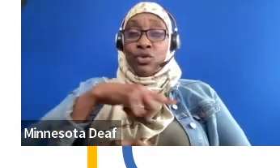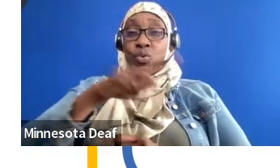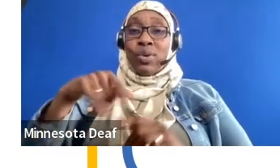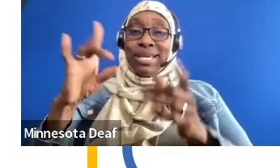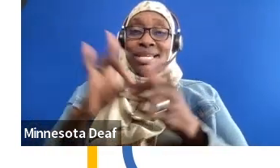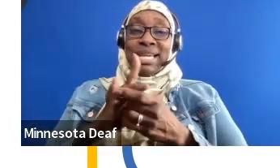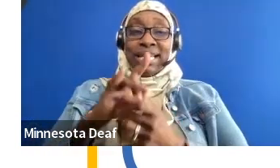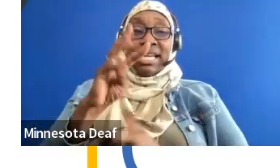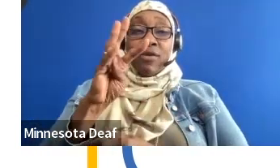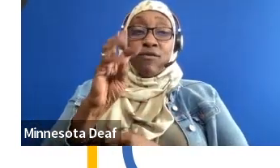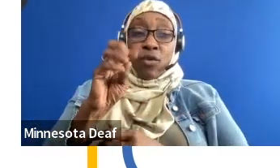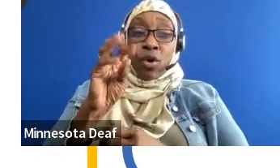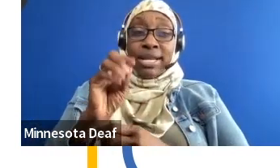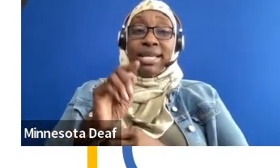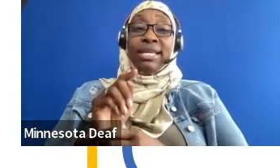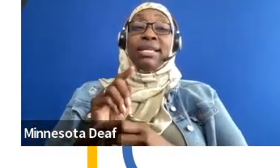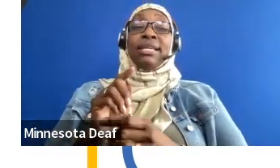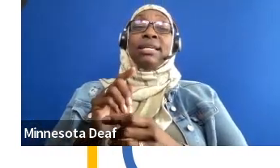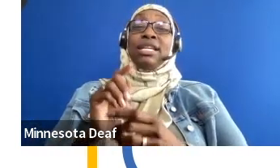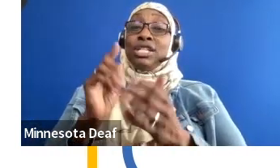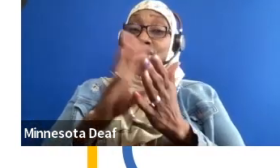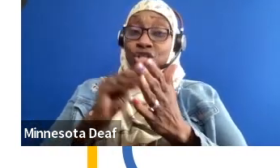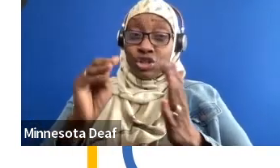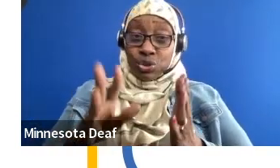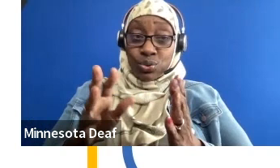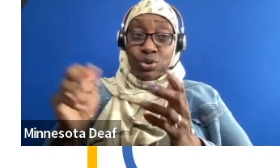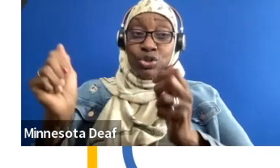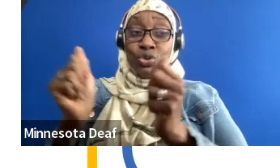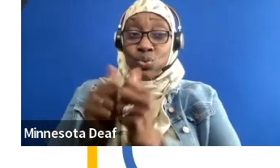interests. That's huge. Not really super common for youths with disabilities.